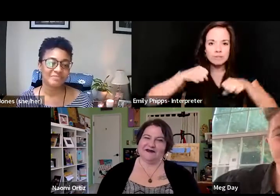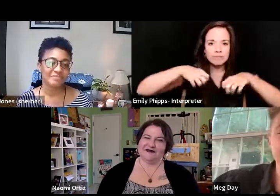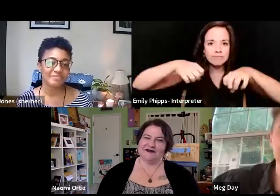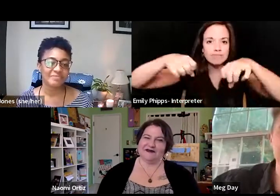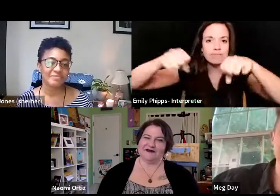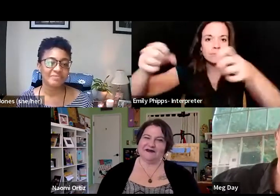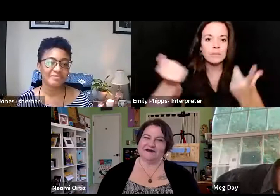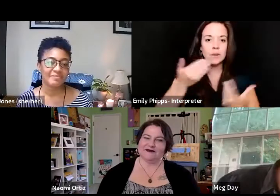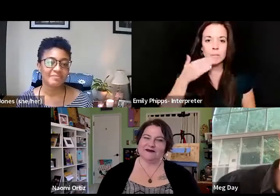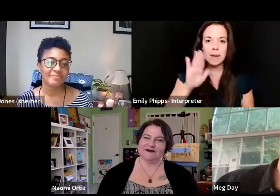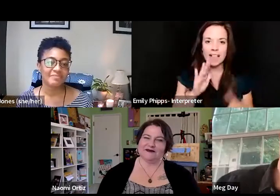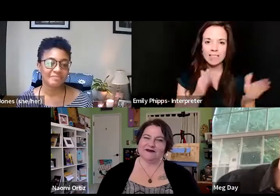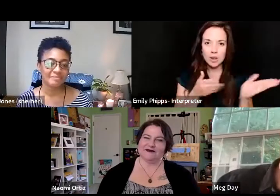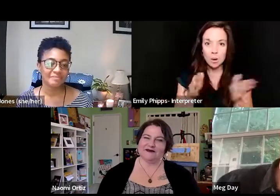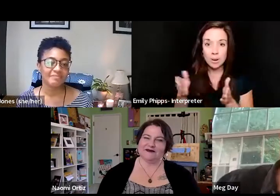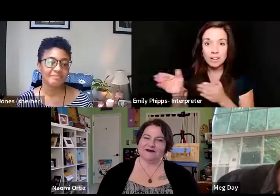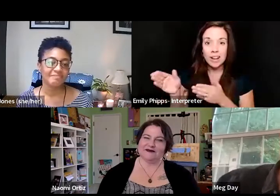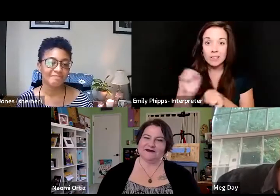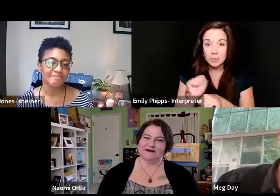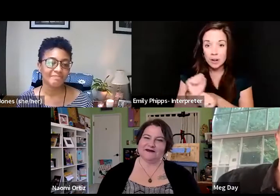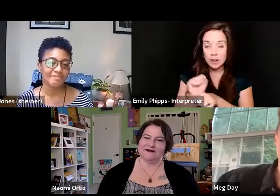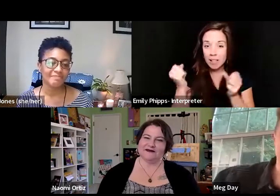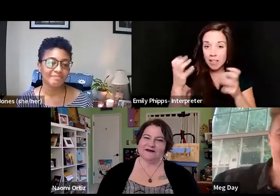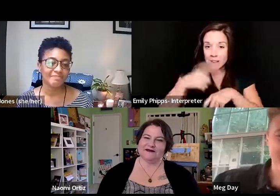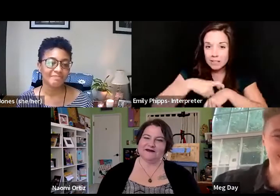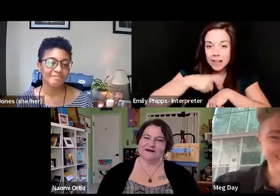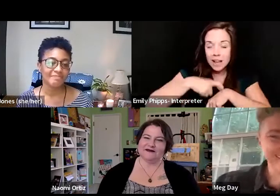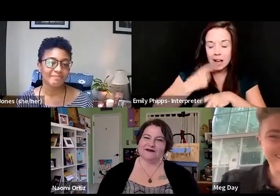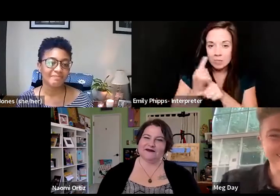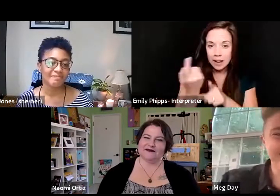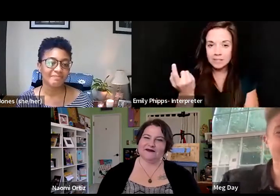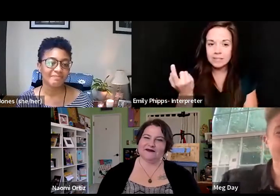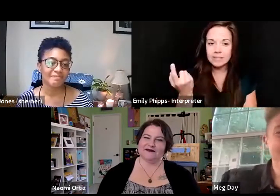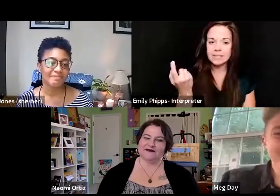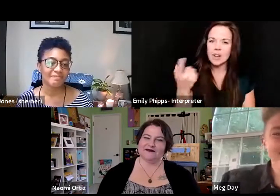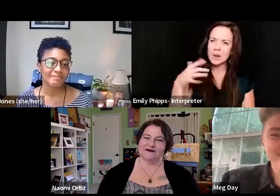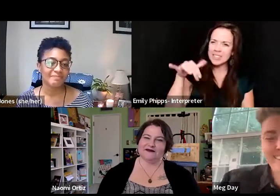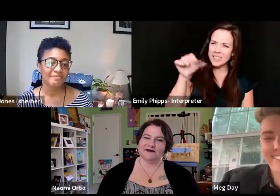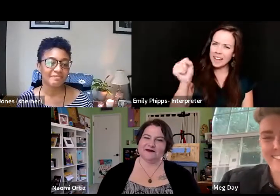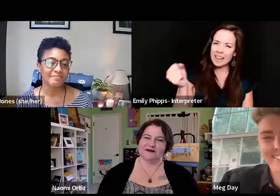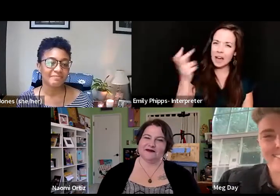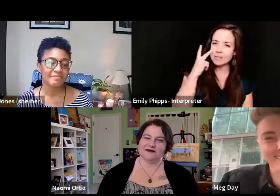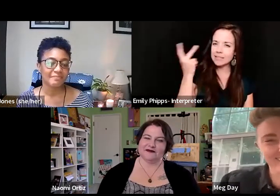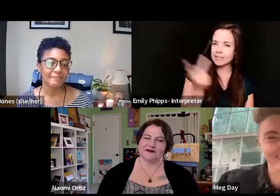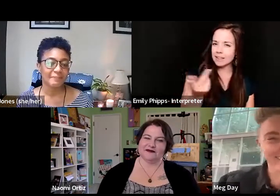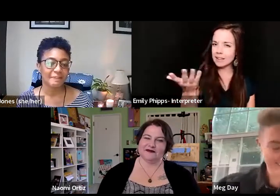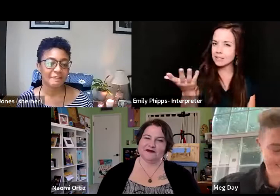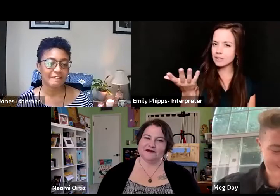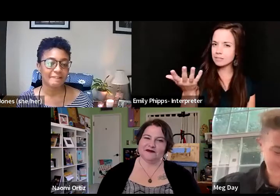badly organized work a lot of the time, you know. And so like, yeah, I've seen it. And